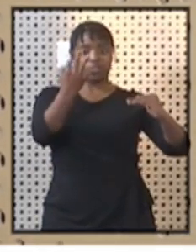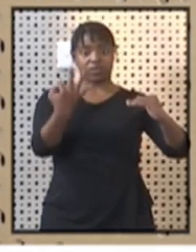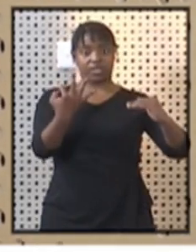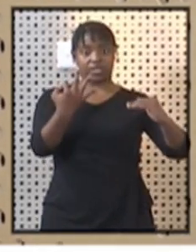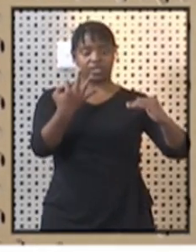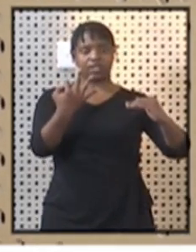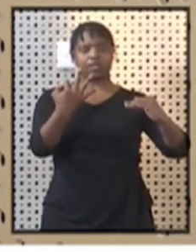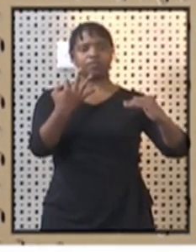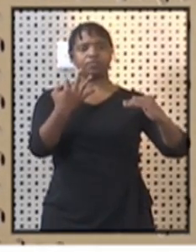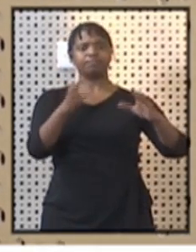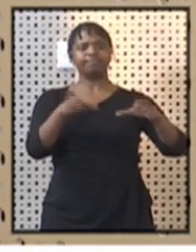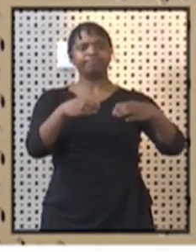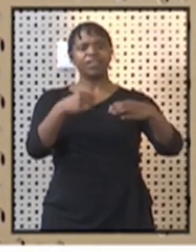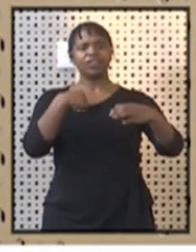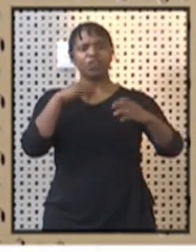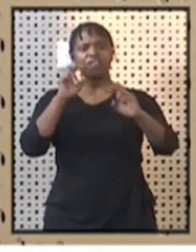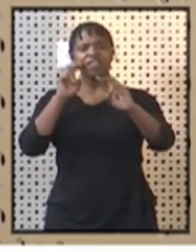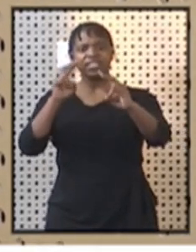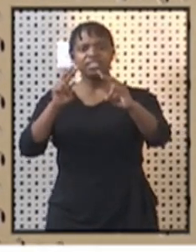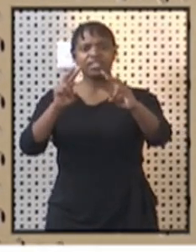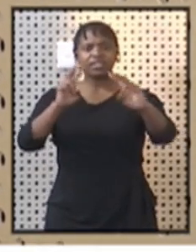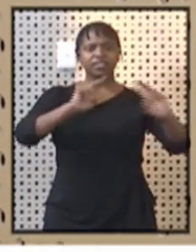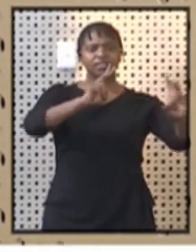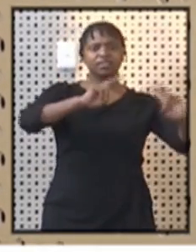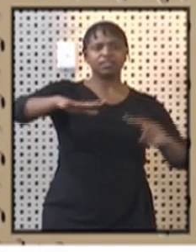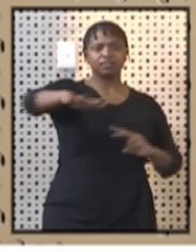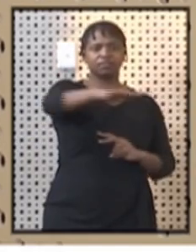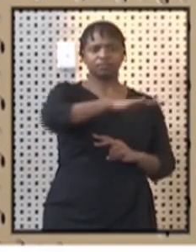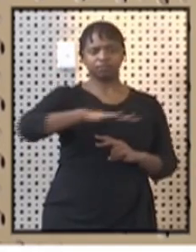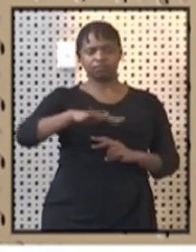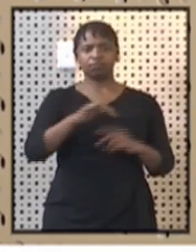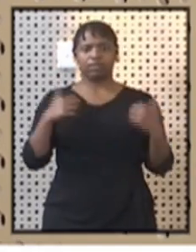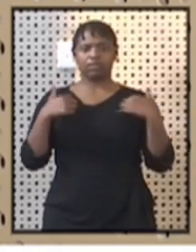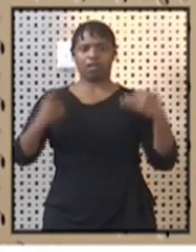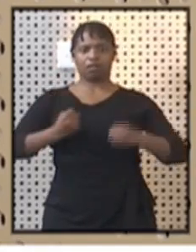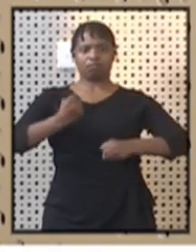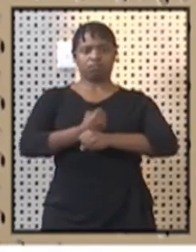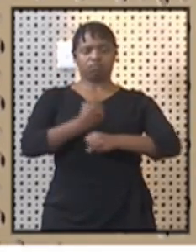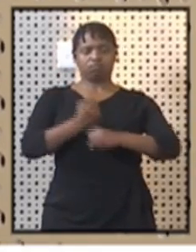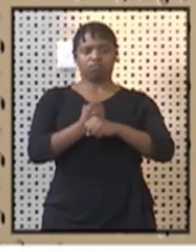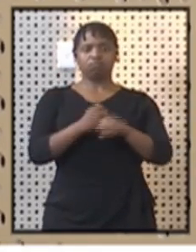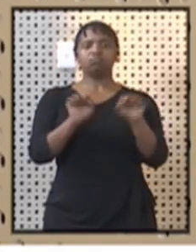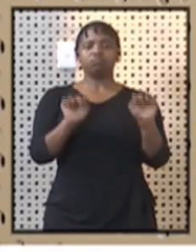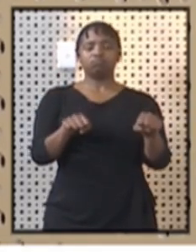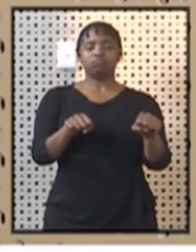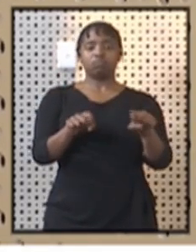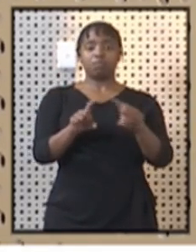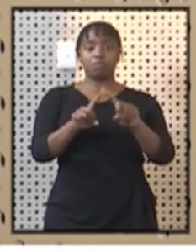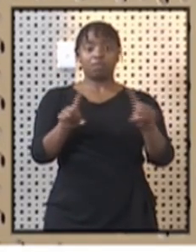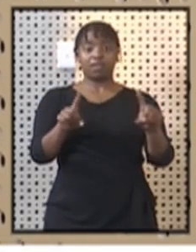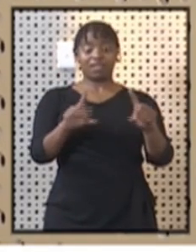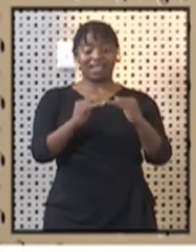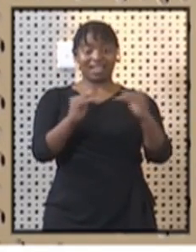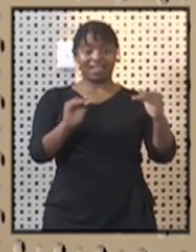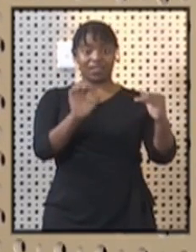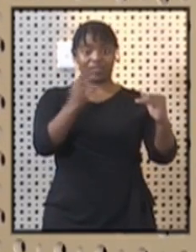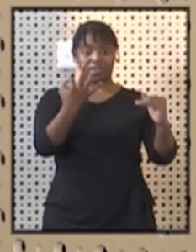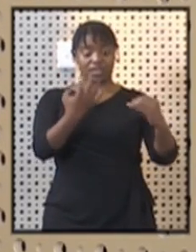also began its march towards full operation. The reality of COVID-19 pandemic and the